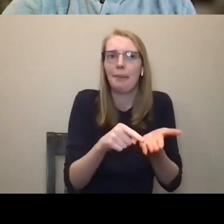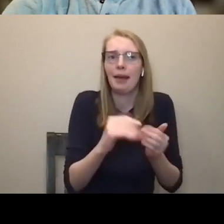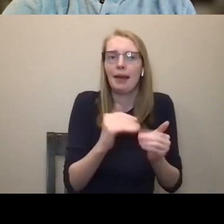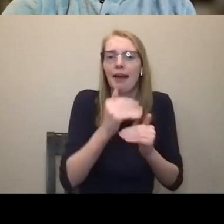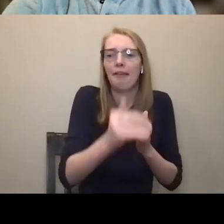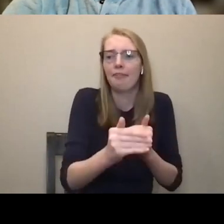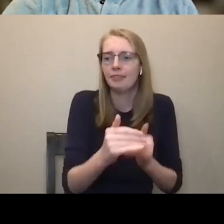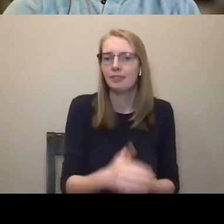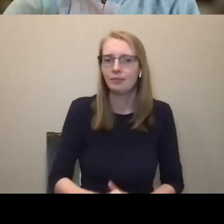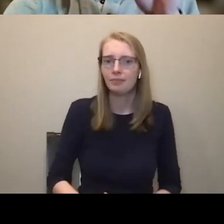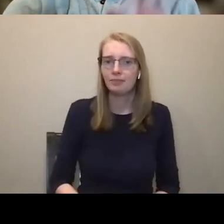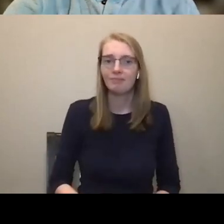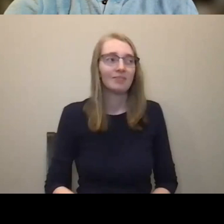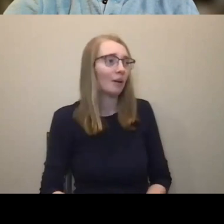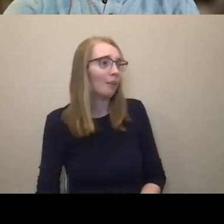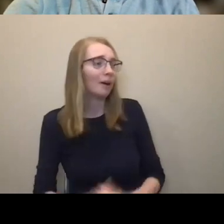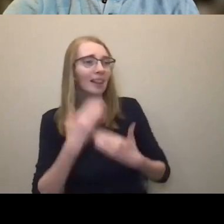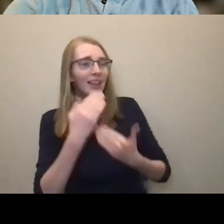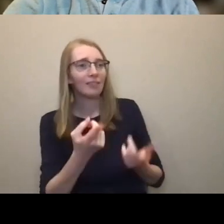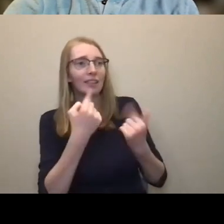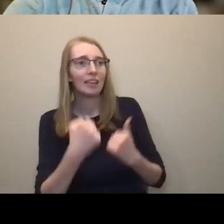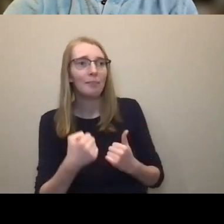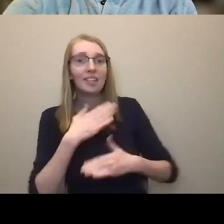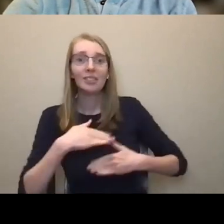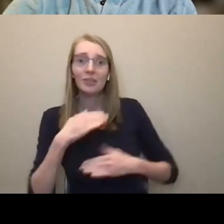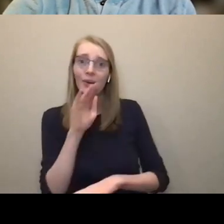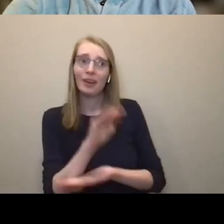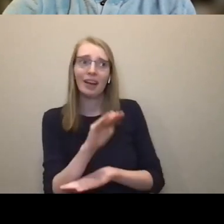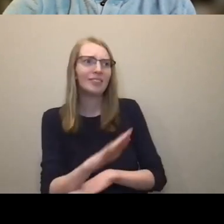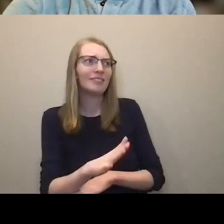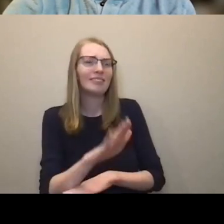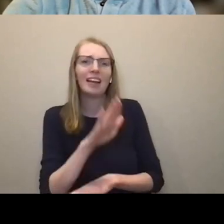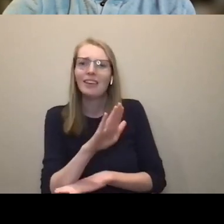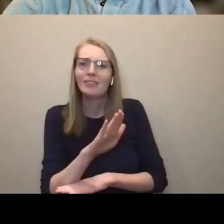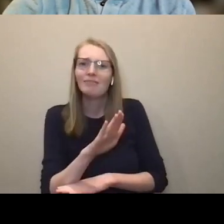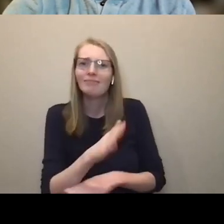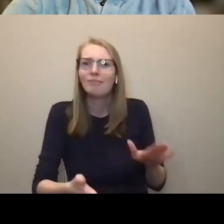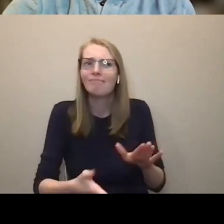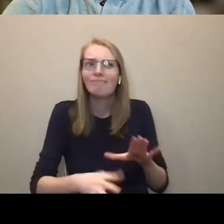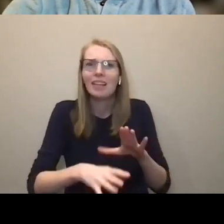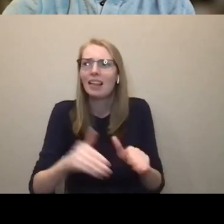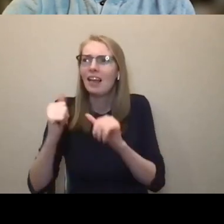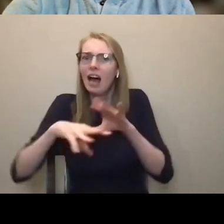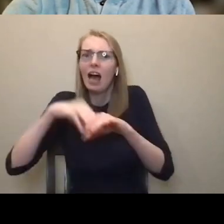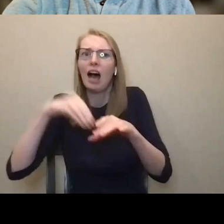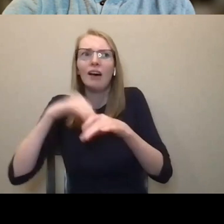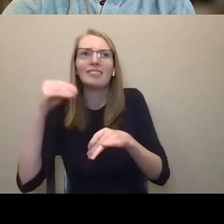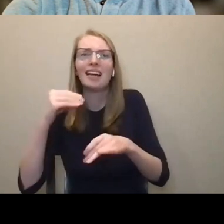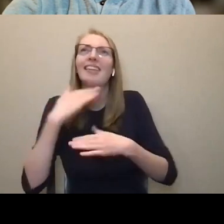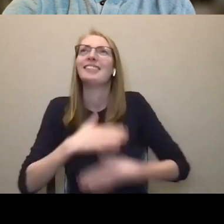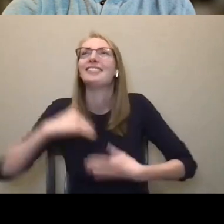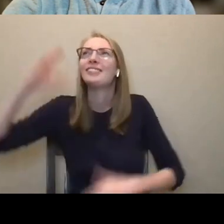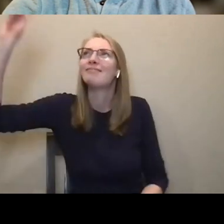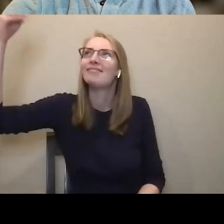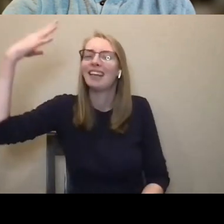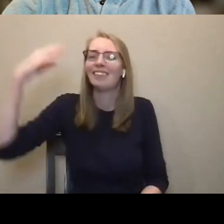great afternoon for everybody. Get out and enjoy some of the sunshine. Yeah. I live in the heart of the Rocky mountain, so I'm off to do a